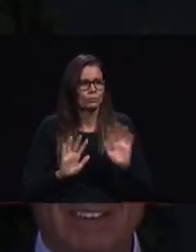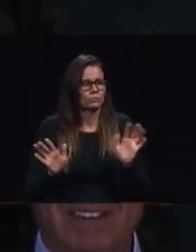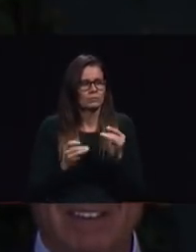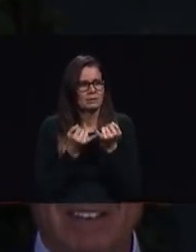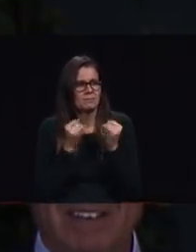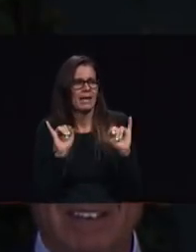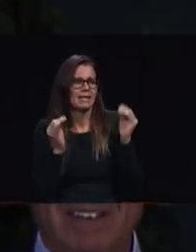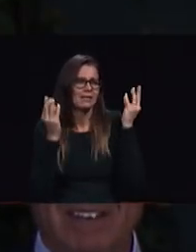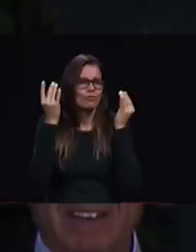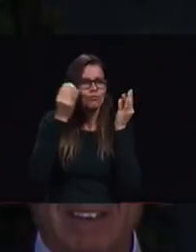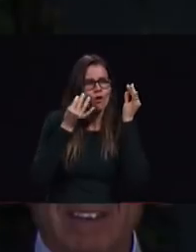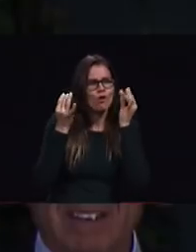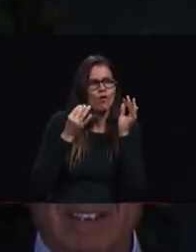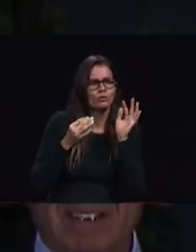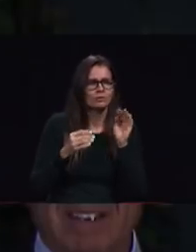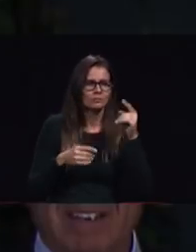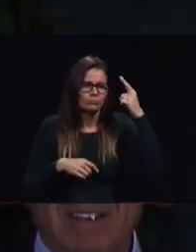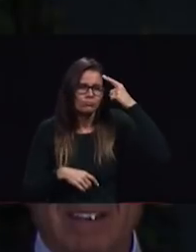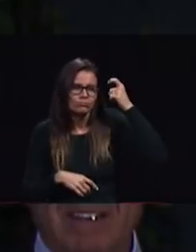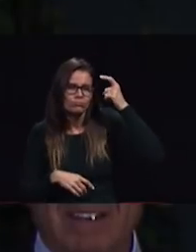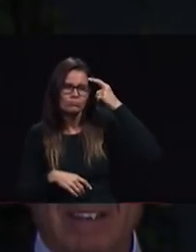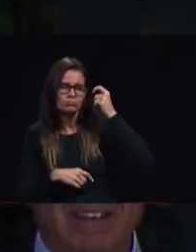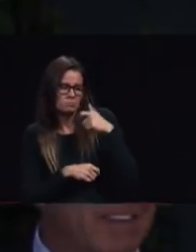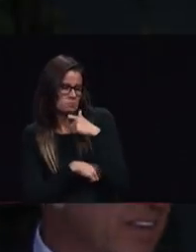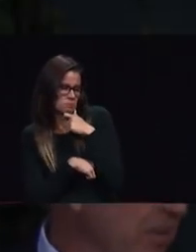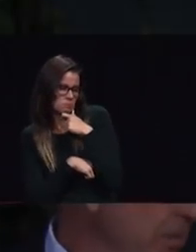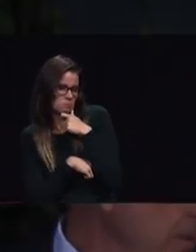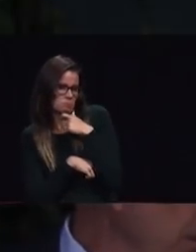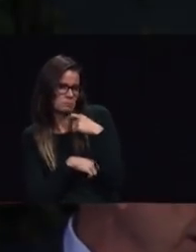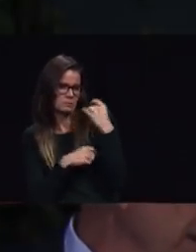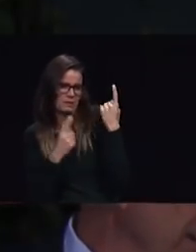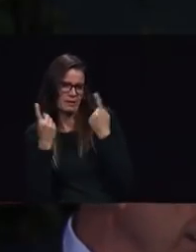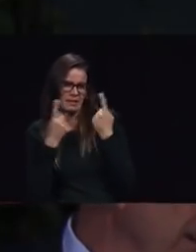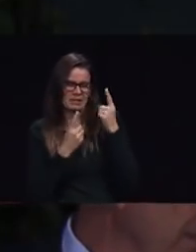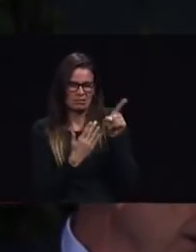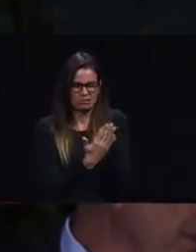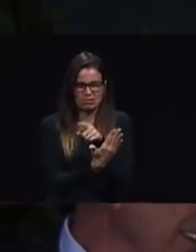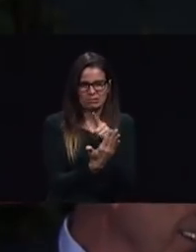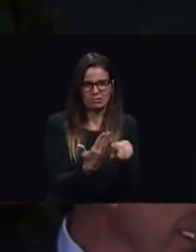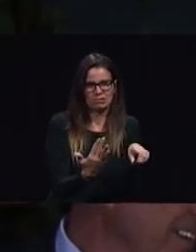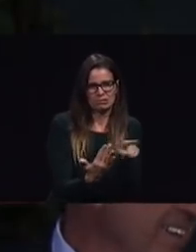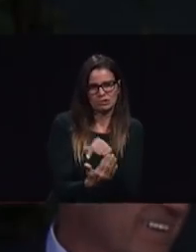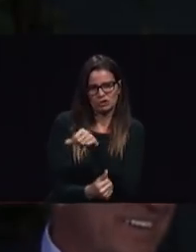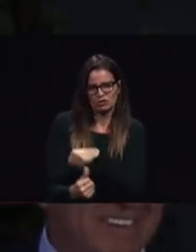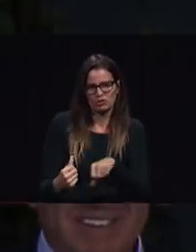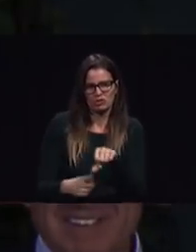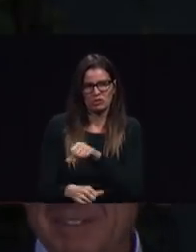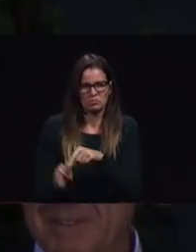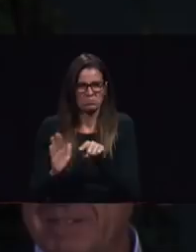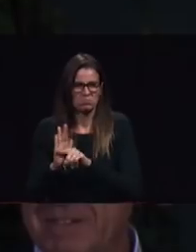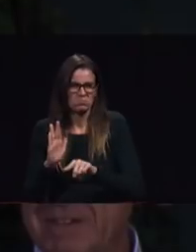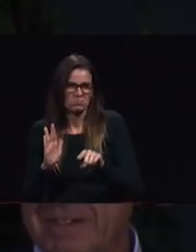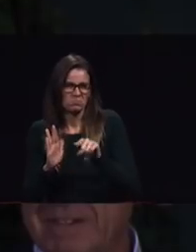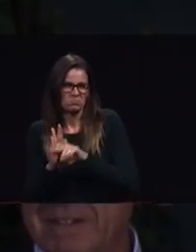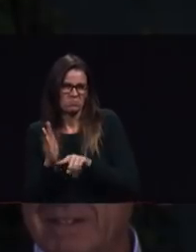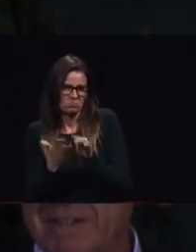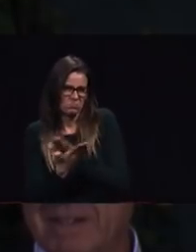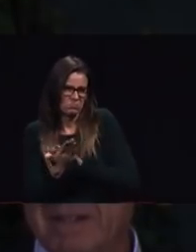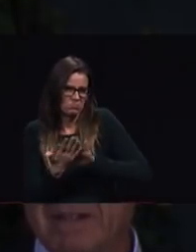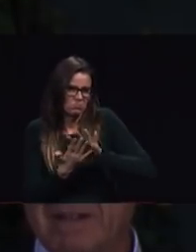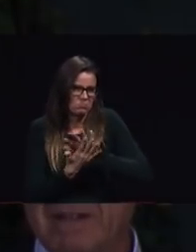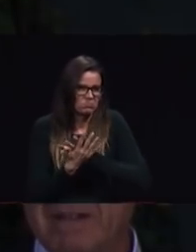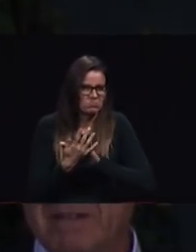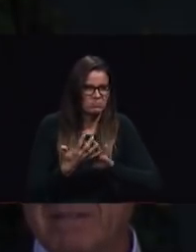pronouncements cynical criticism aberrant theology depreciation of our